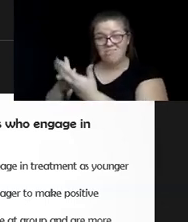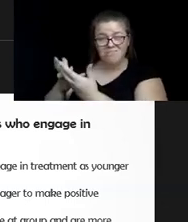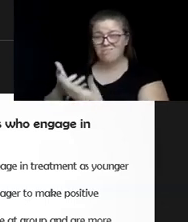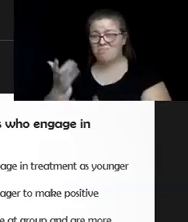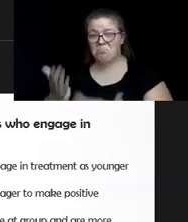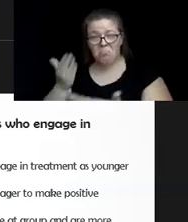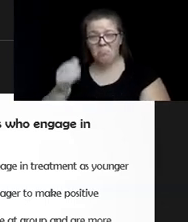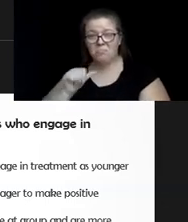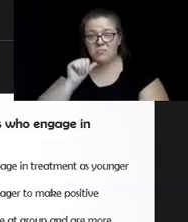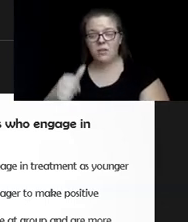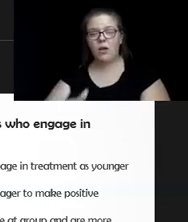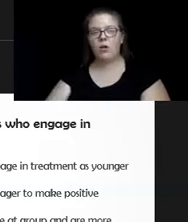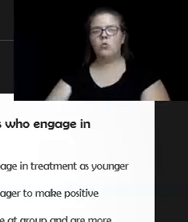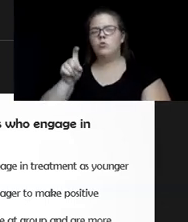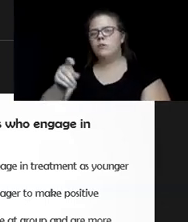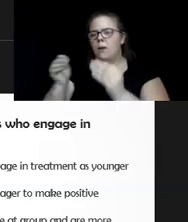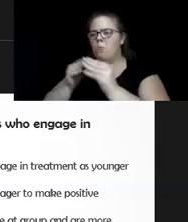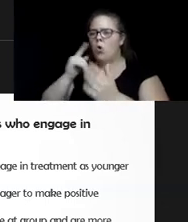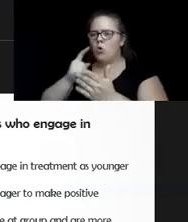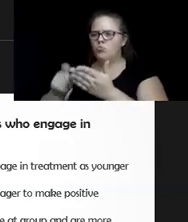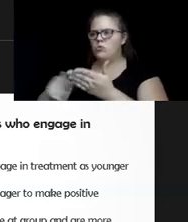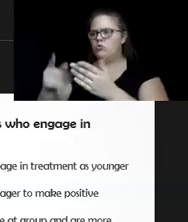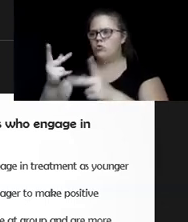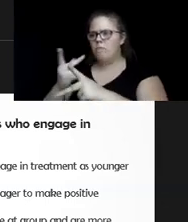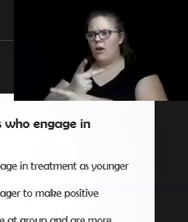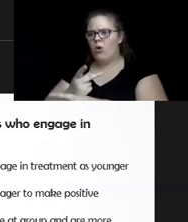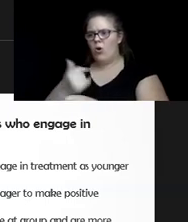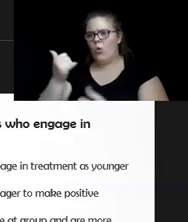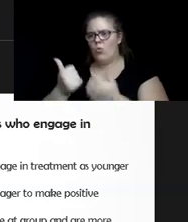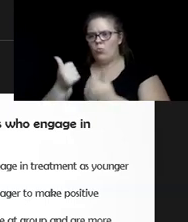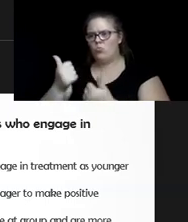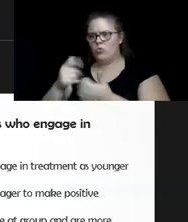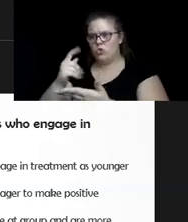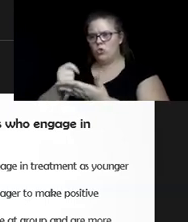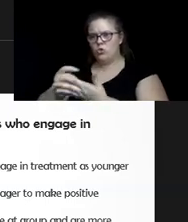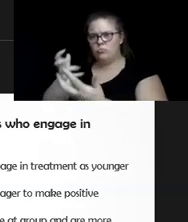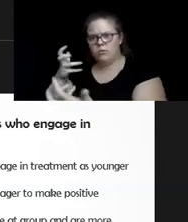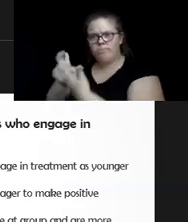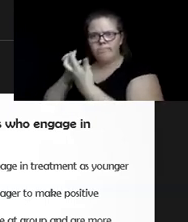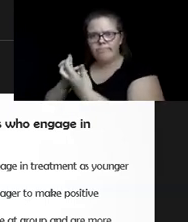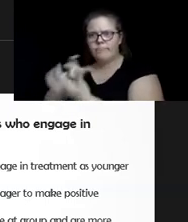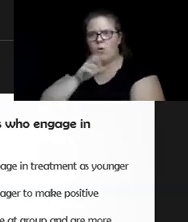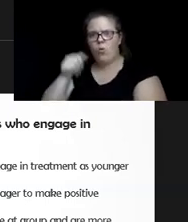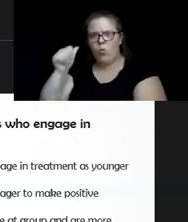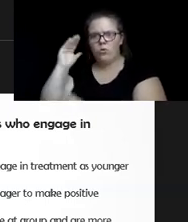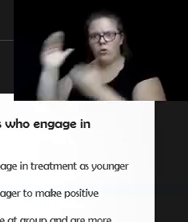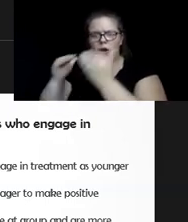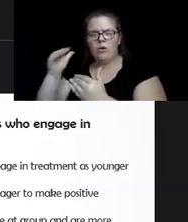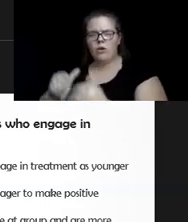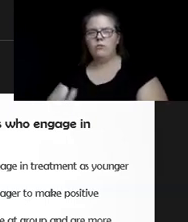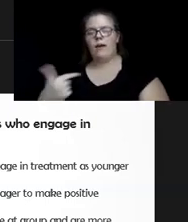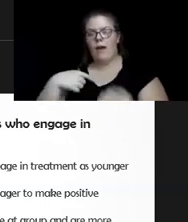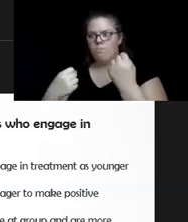more studies to be done to know what is really best for this age group. So I'm more for advocating for that than to